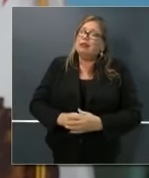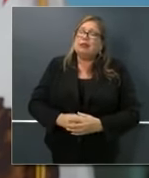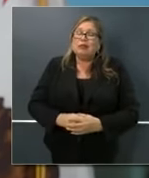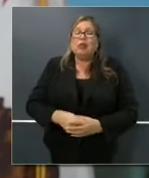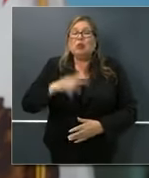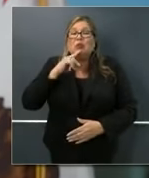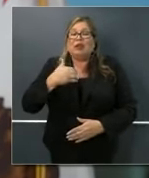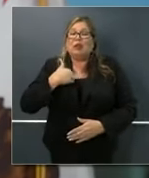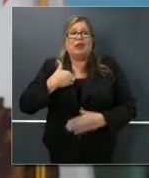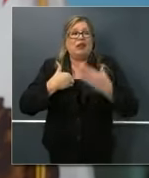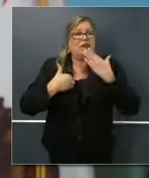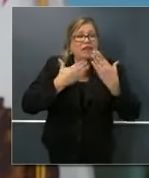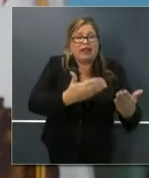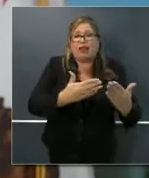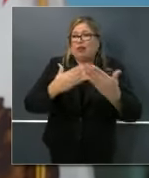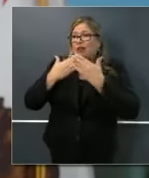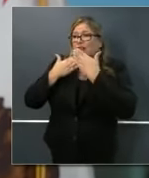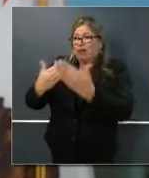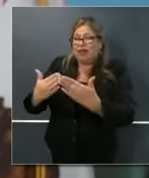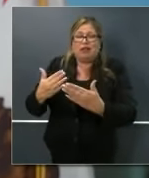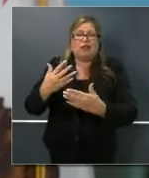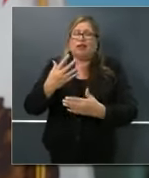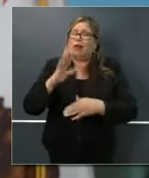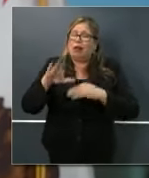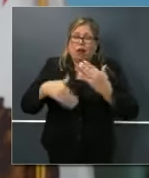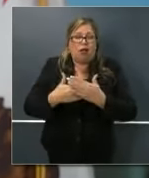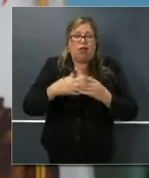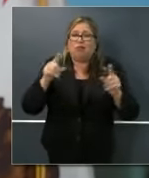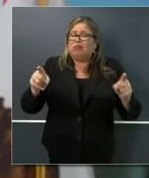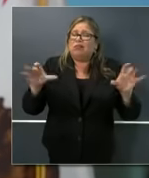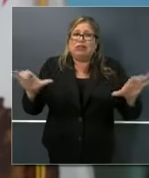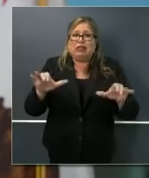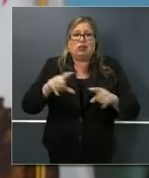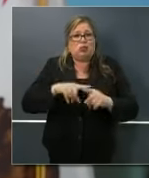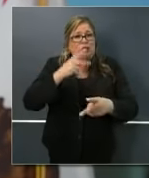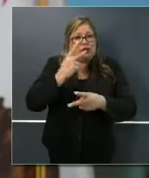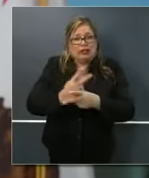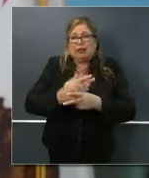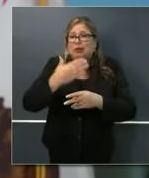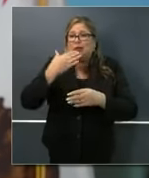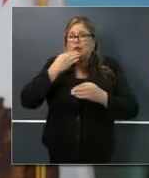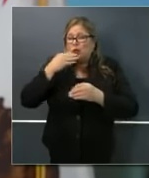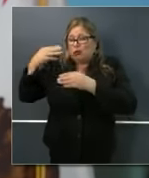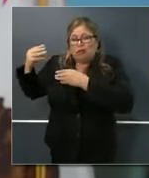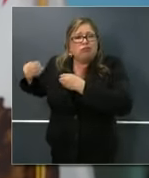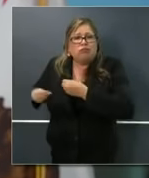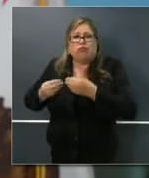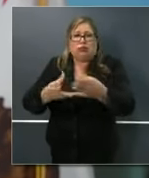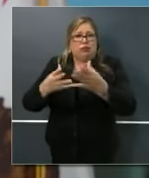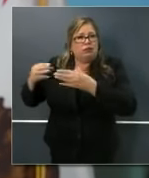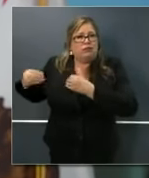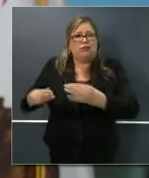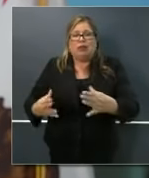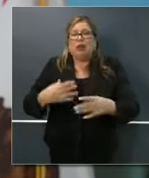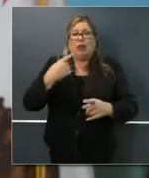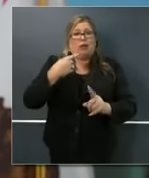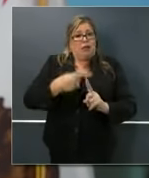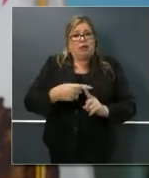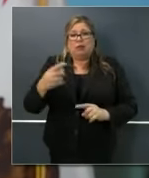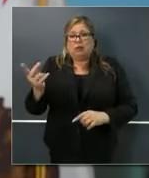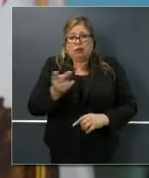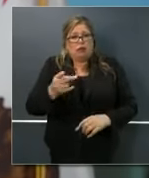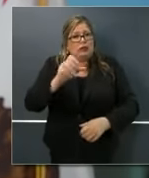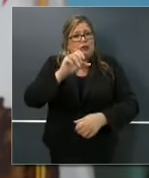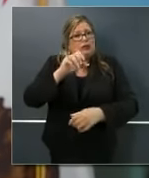our heartfelt thanks for all that you've done to keep those supply chains open, to continue to keep your minds open to the